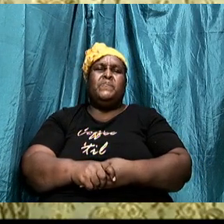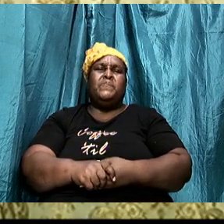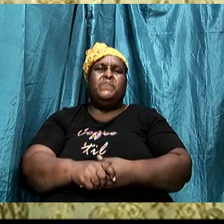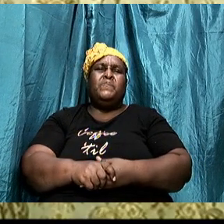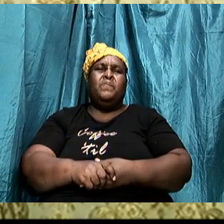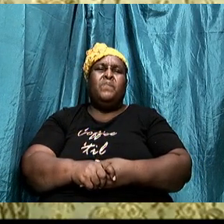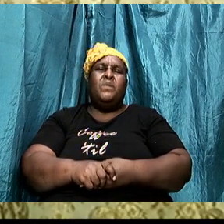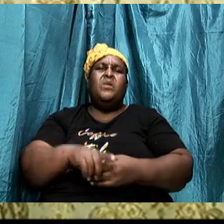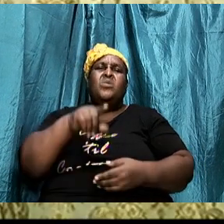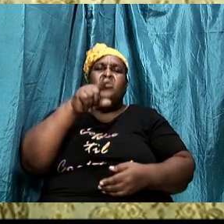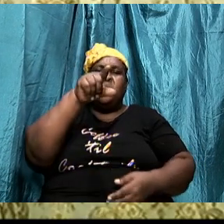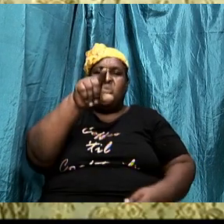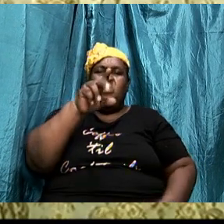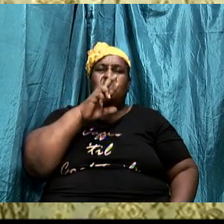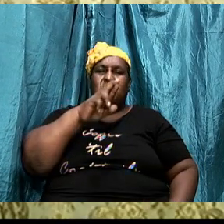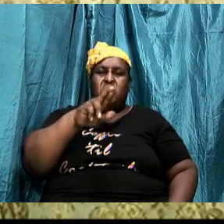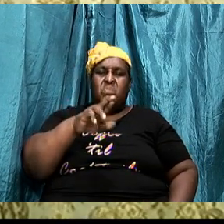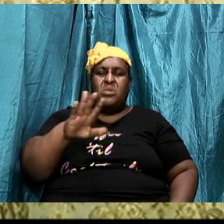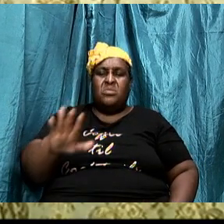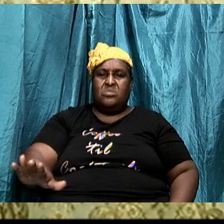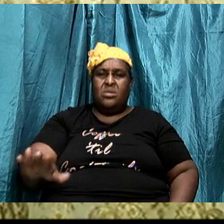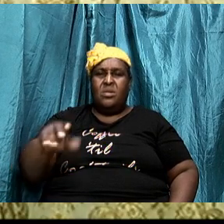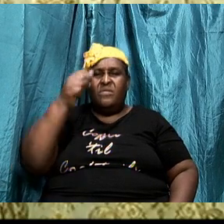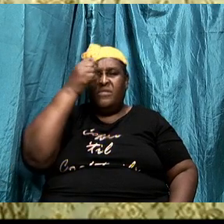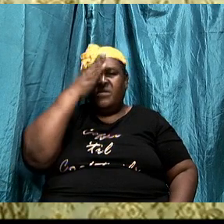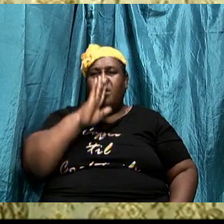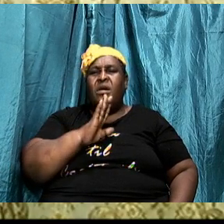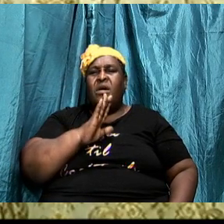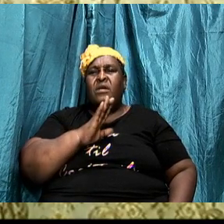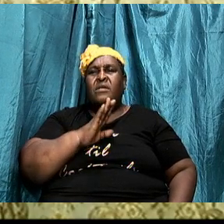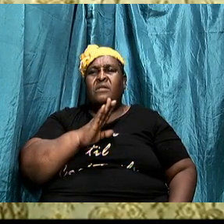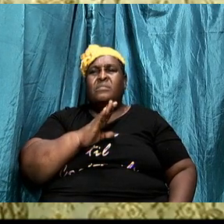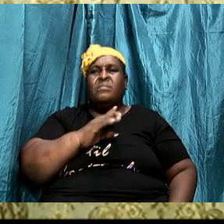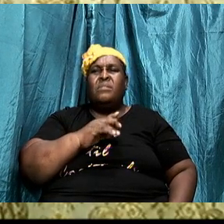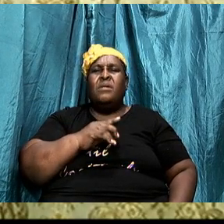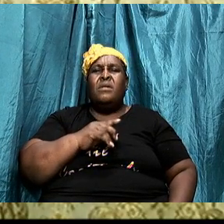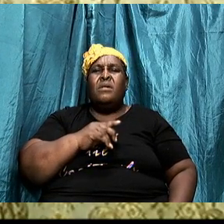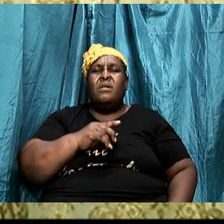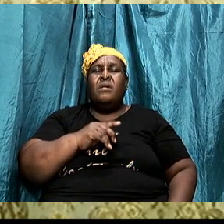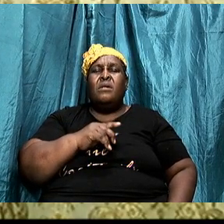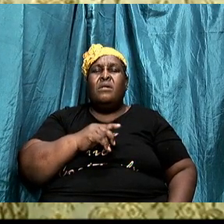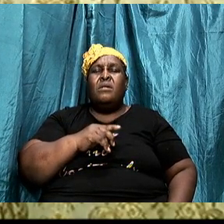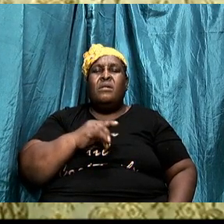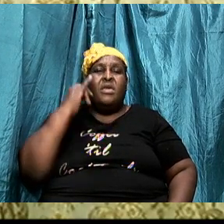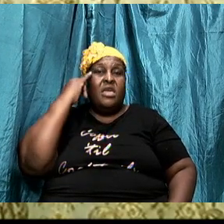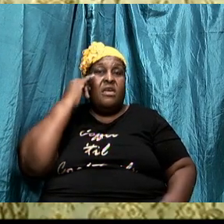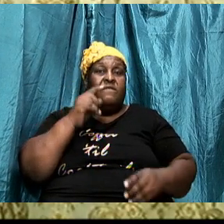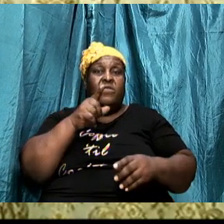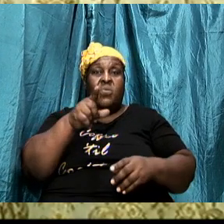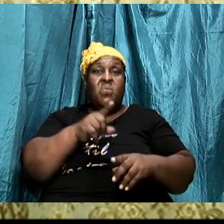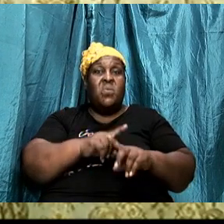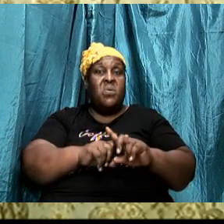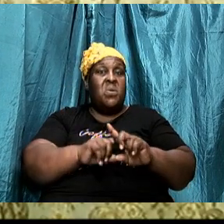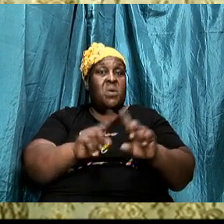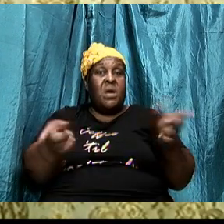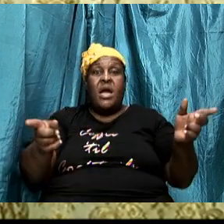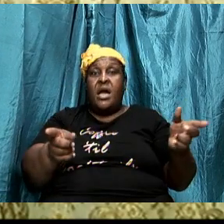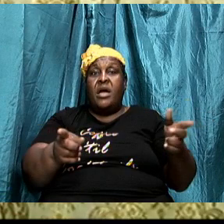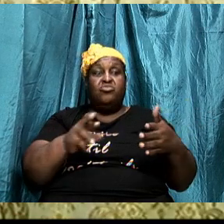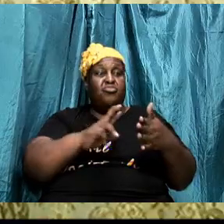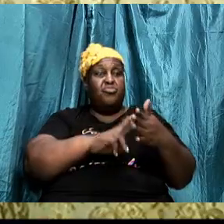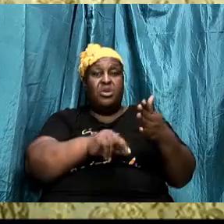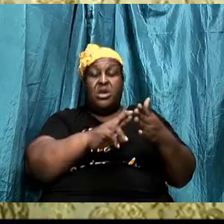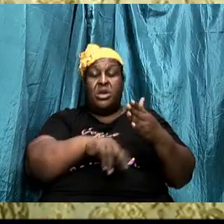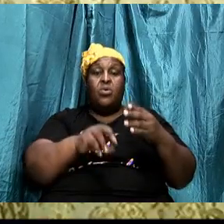you are a child of God and I feel like to say if you can read or you can read you are a child